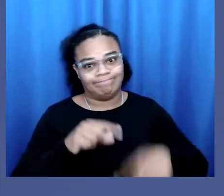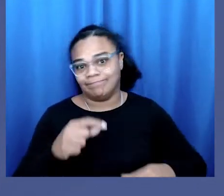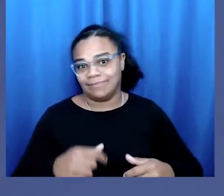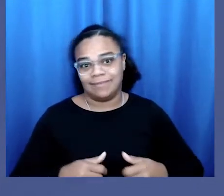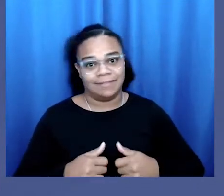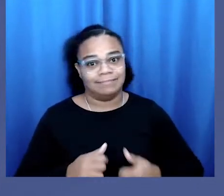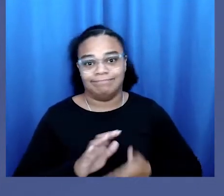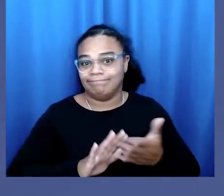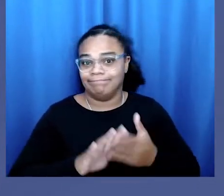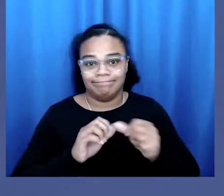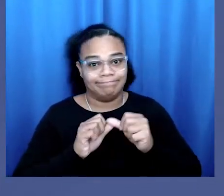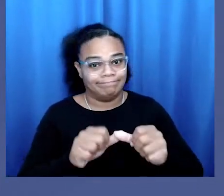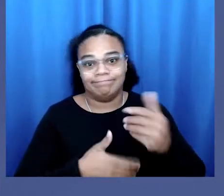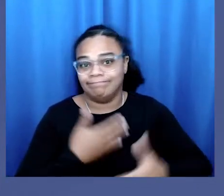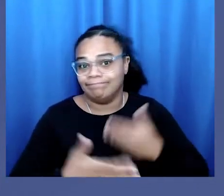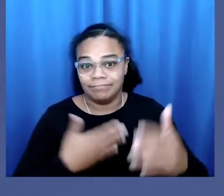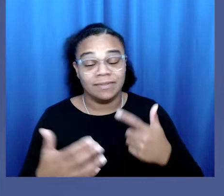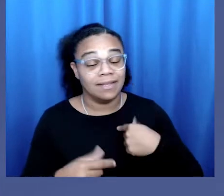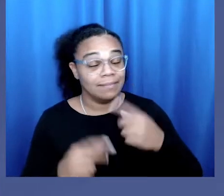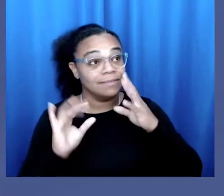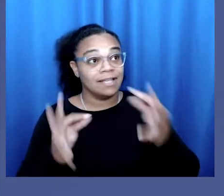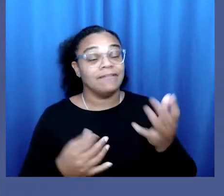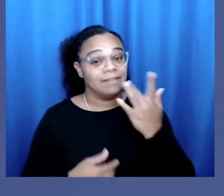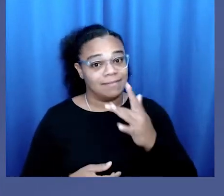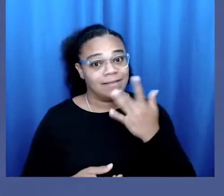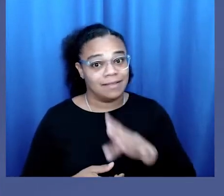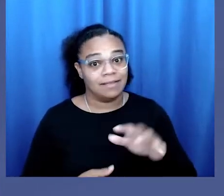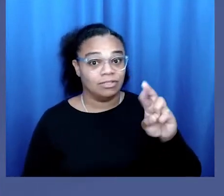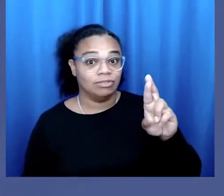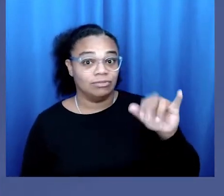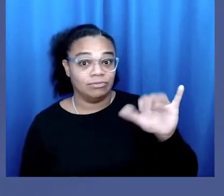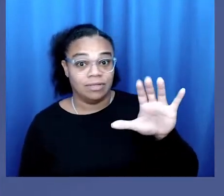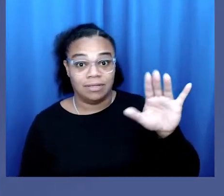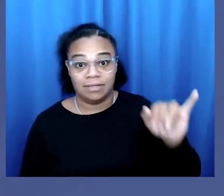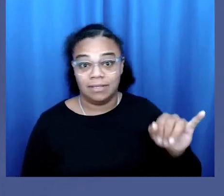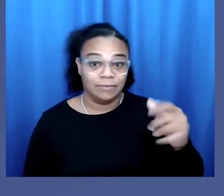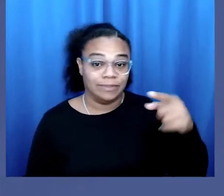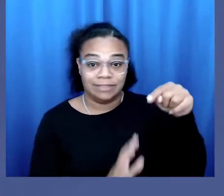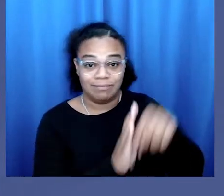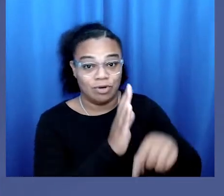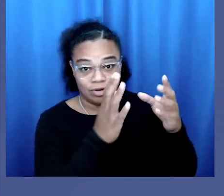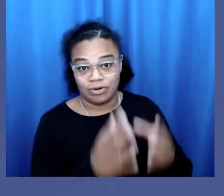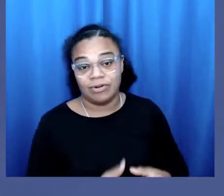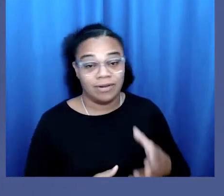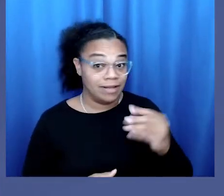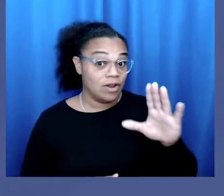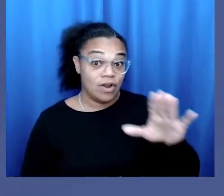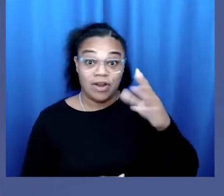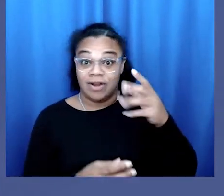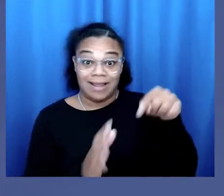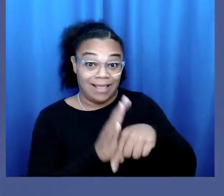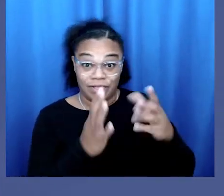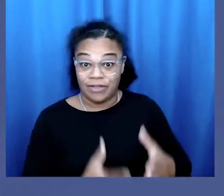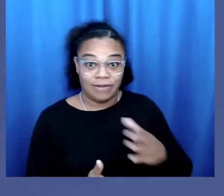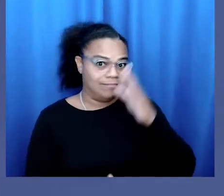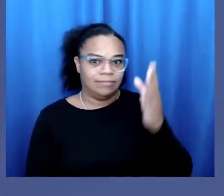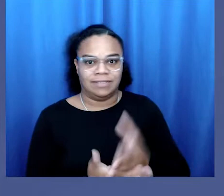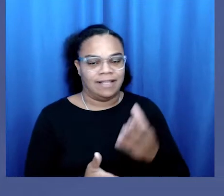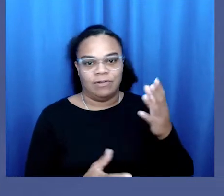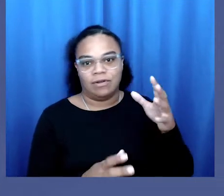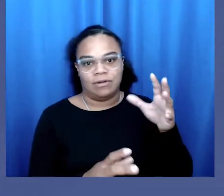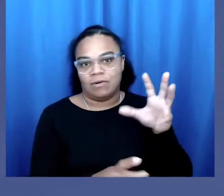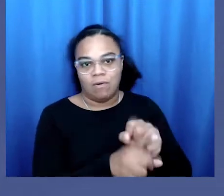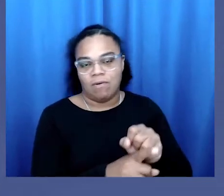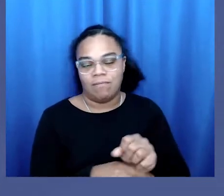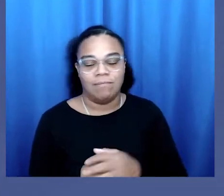don't think I would have made it. I am definitely one of the lucky ones. Ricky was murdered and her killer never brought to justice.